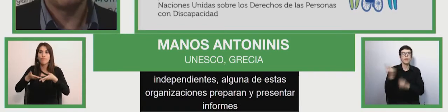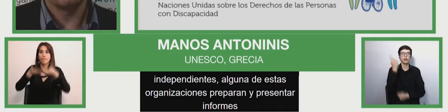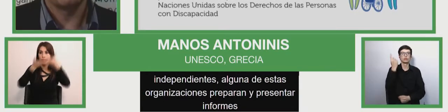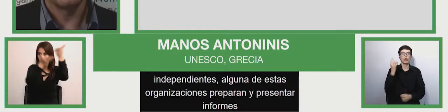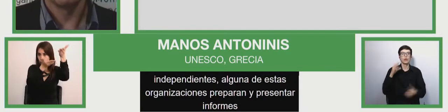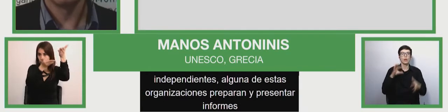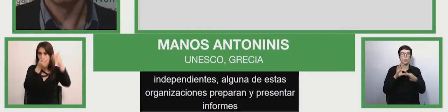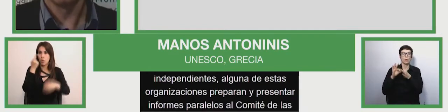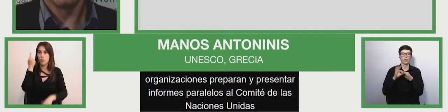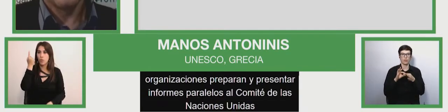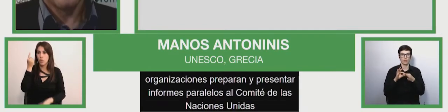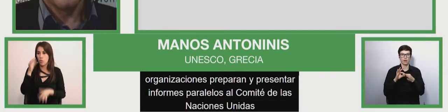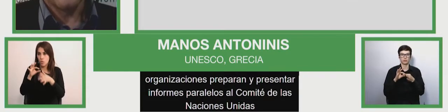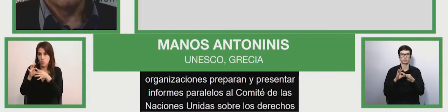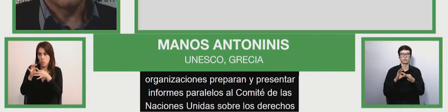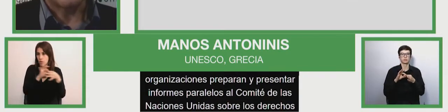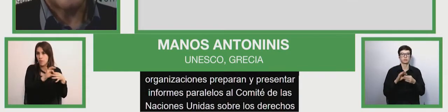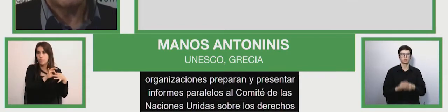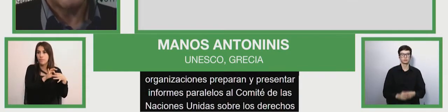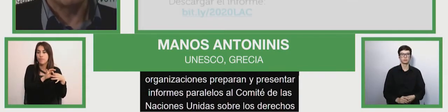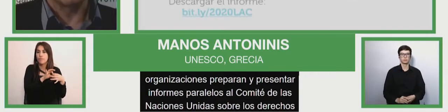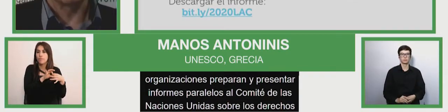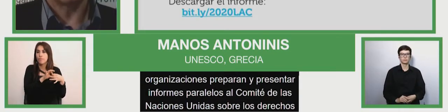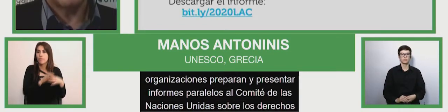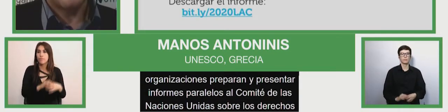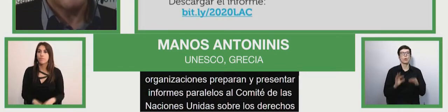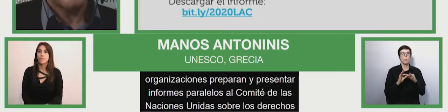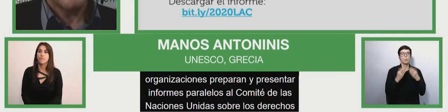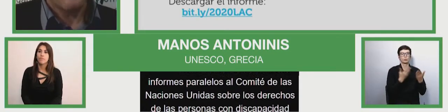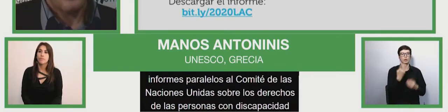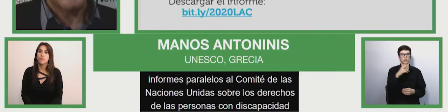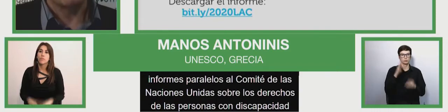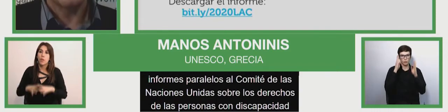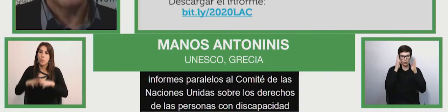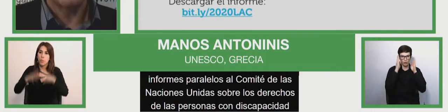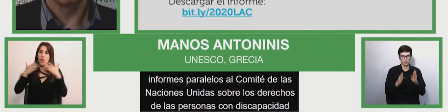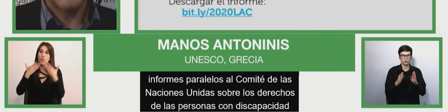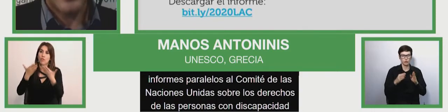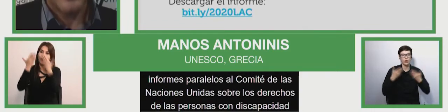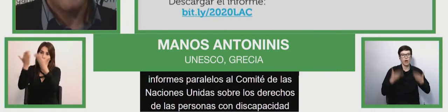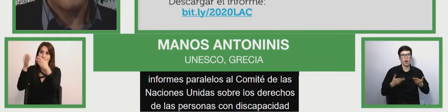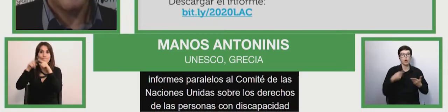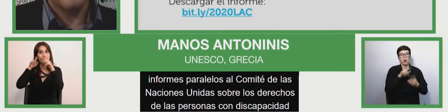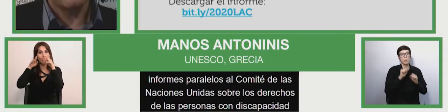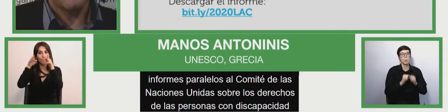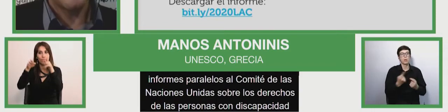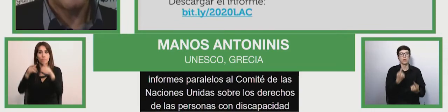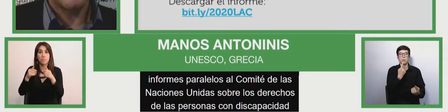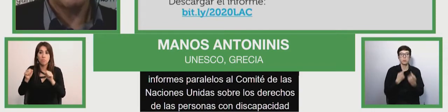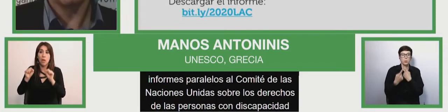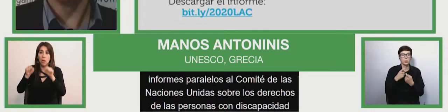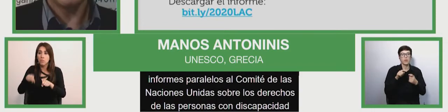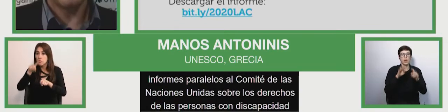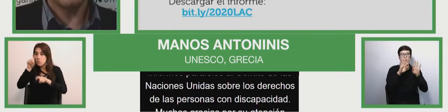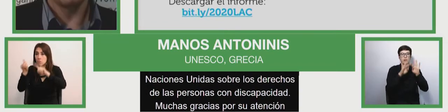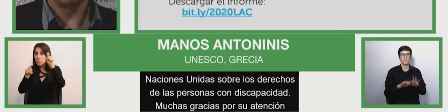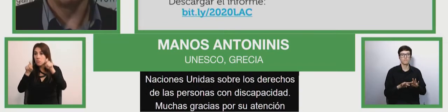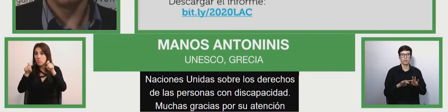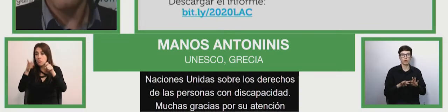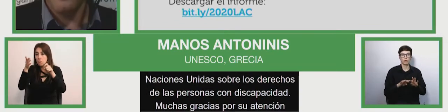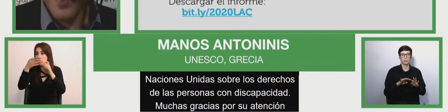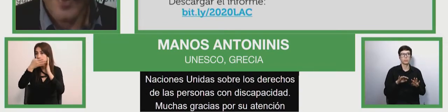So, thank you very much for your attention. You can query the report on the following